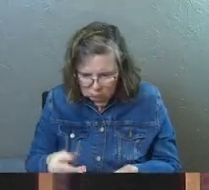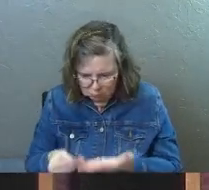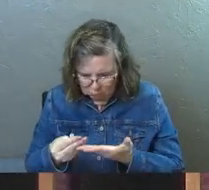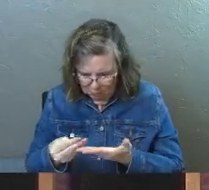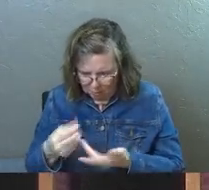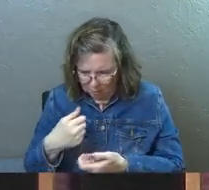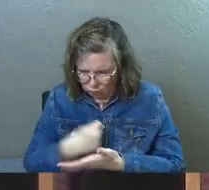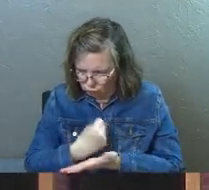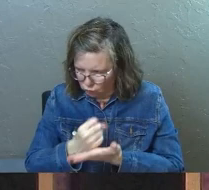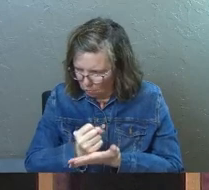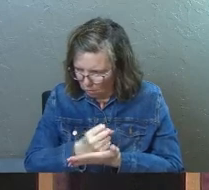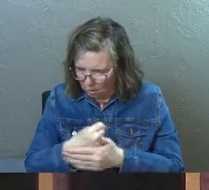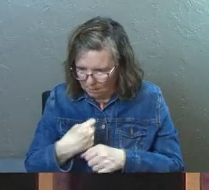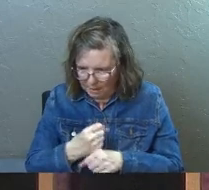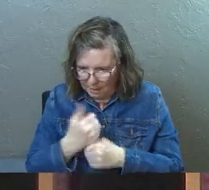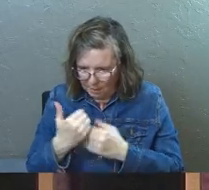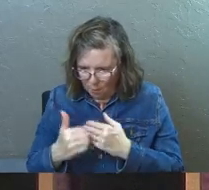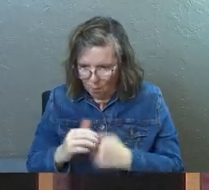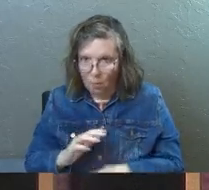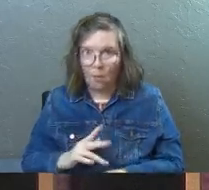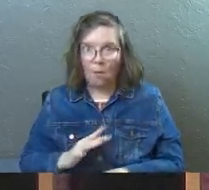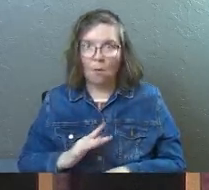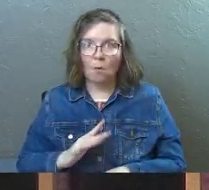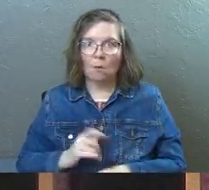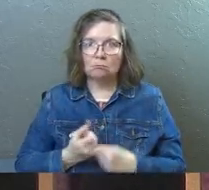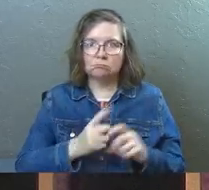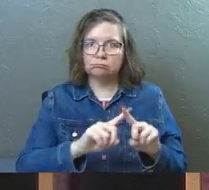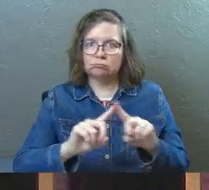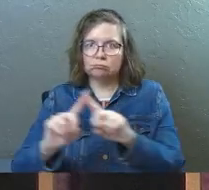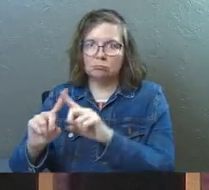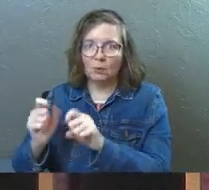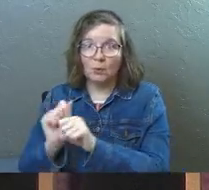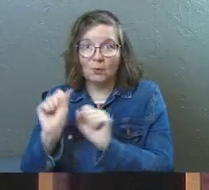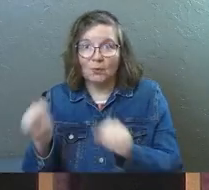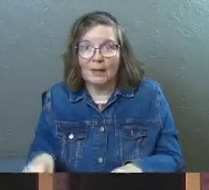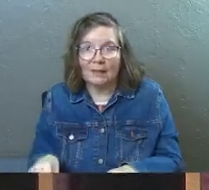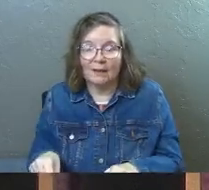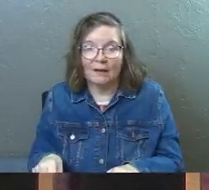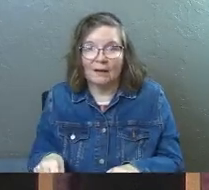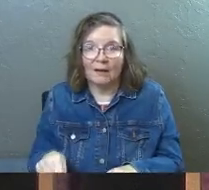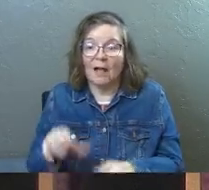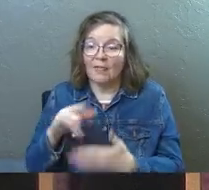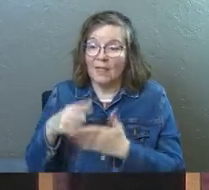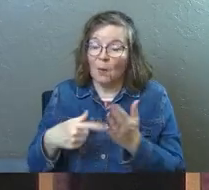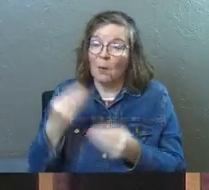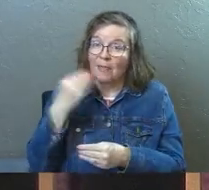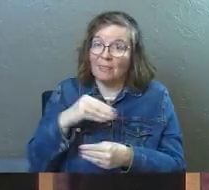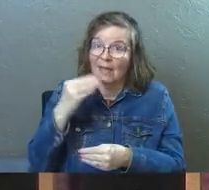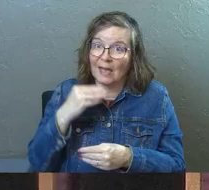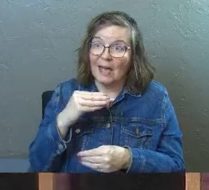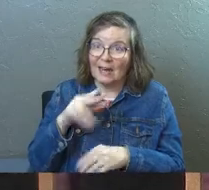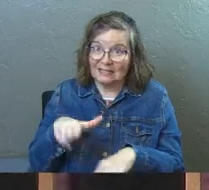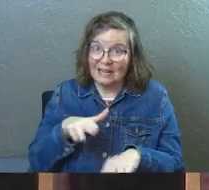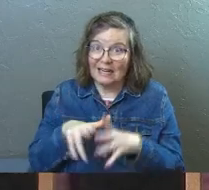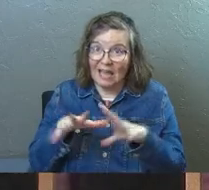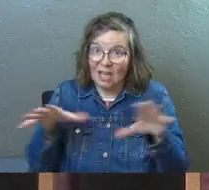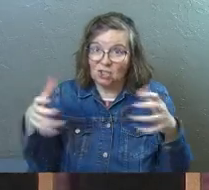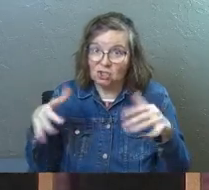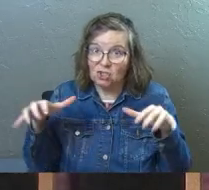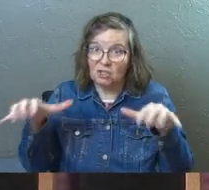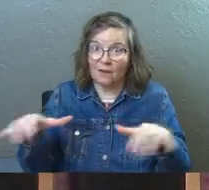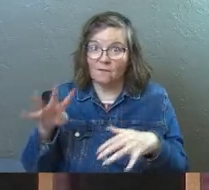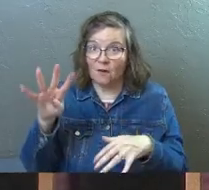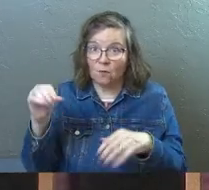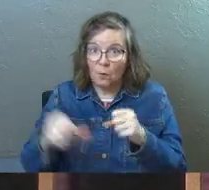could actually grind that substance into bread and make different things with it. And that's what they ate as a nation for